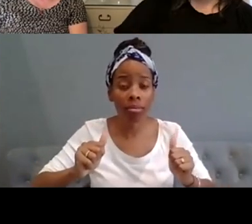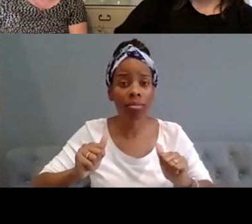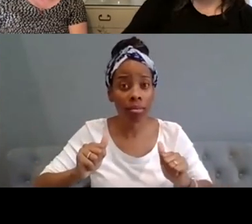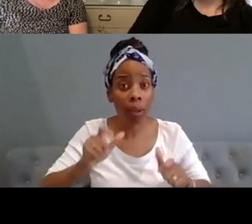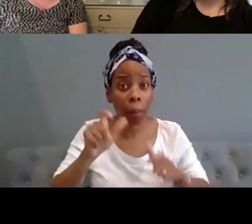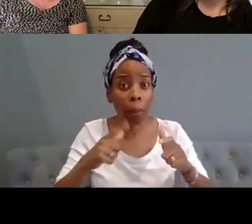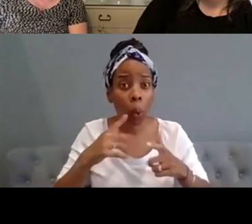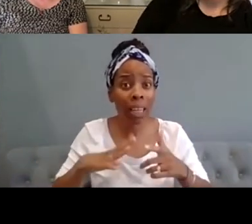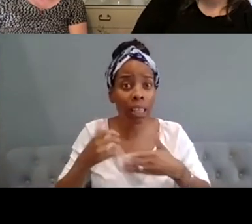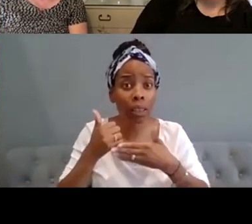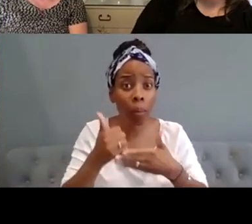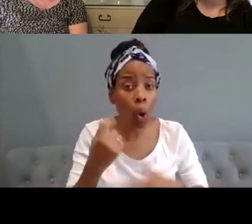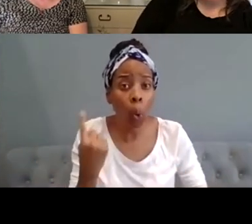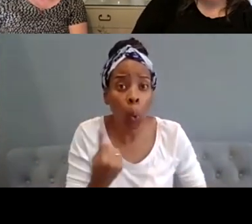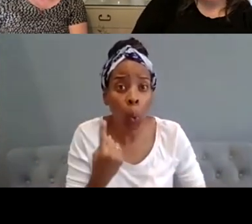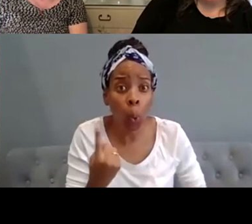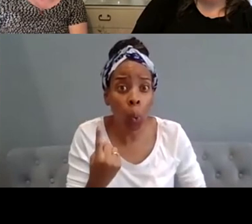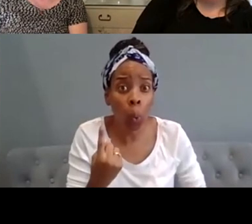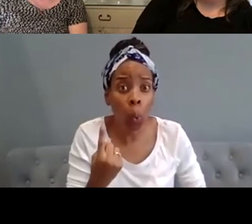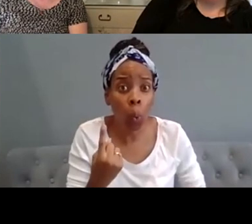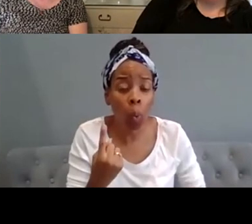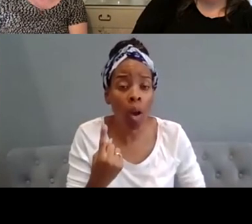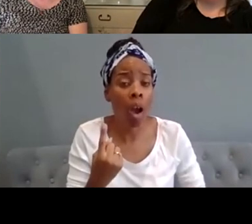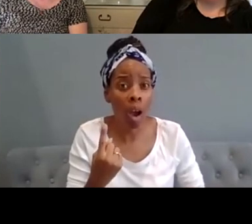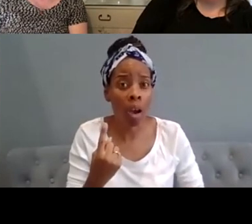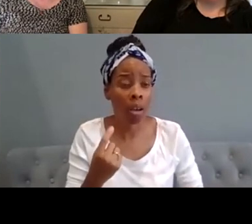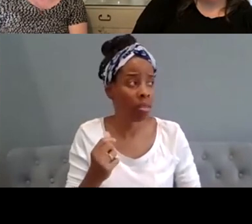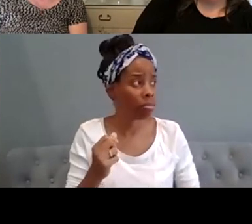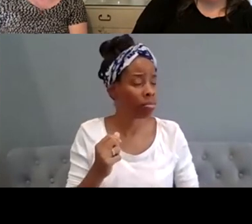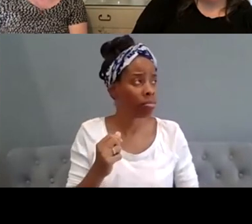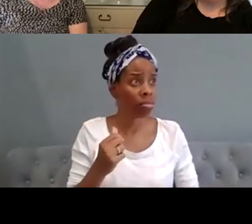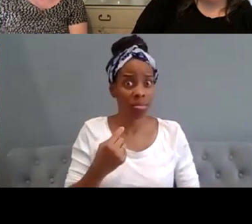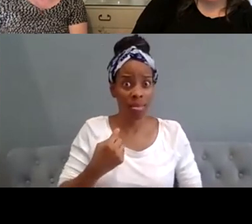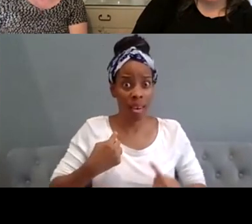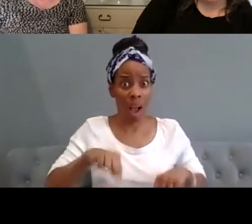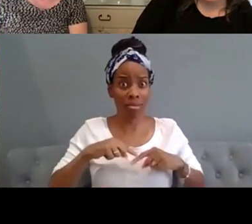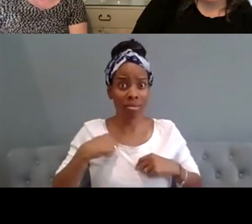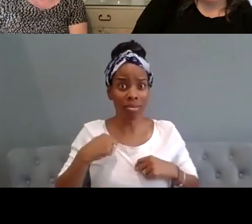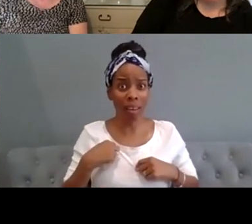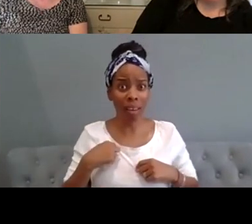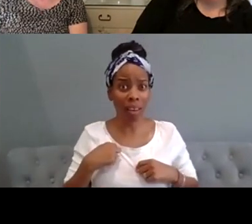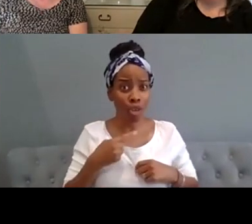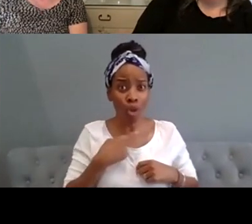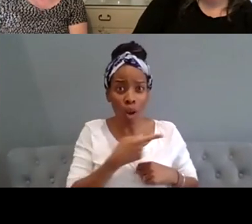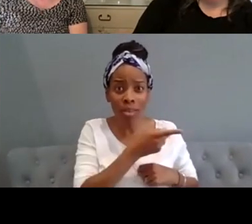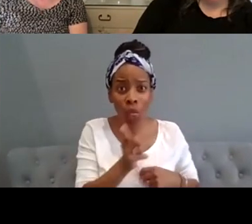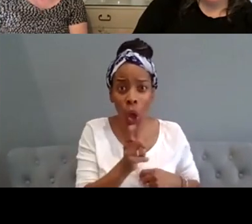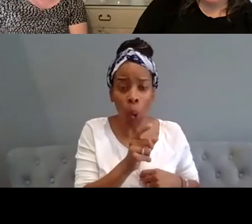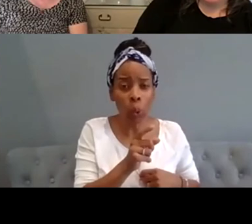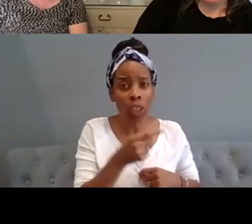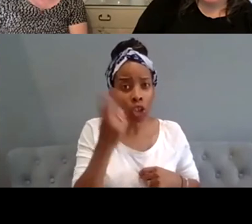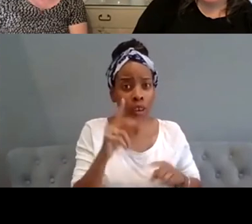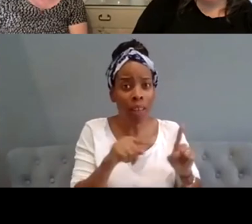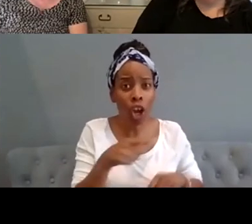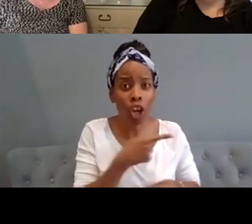who traditionally might be expected to they were actually all of uh us essentially and and there was a